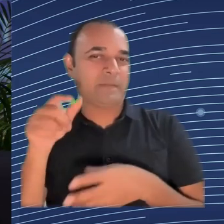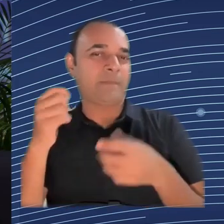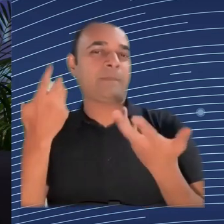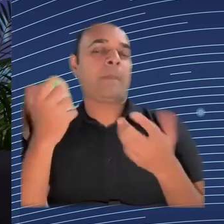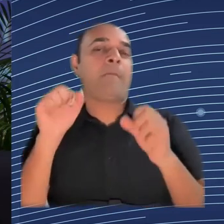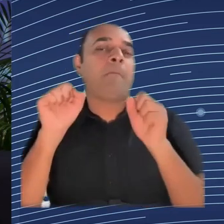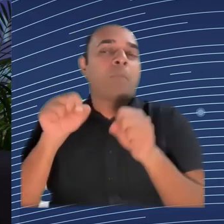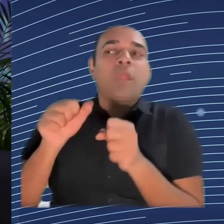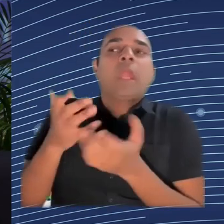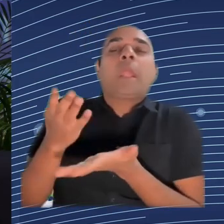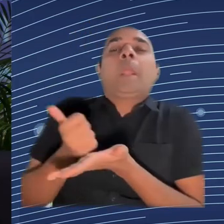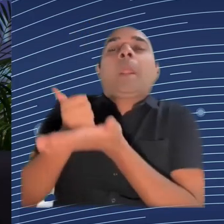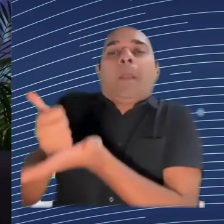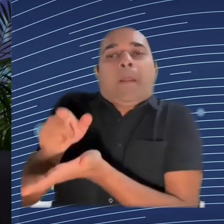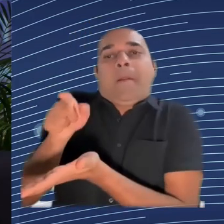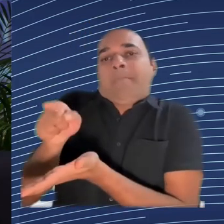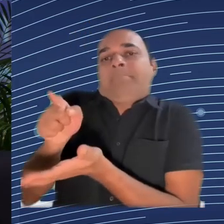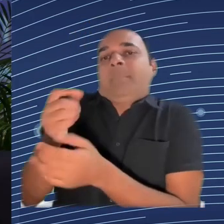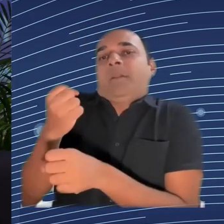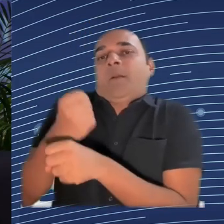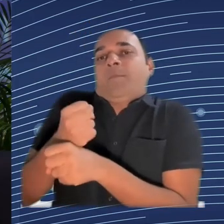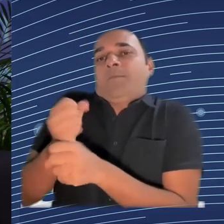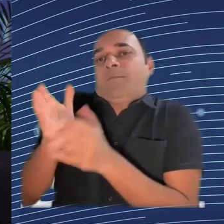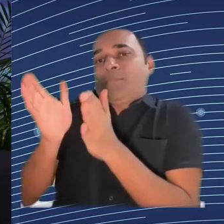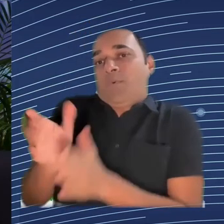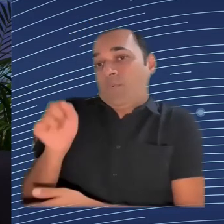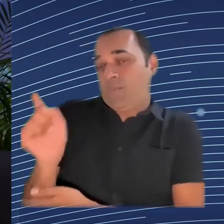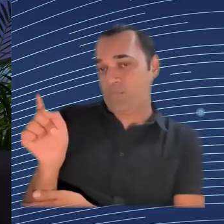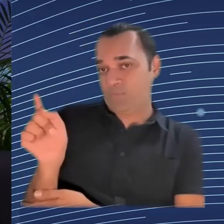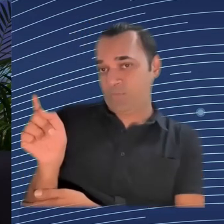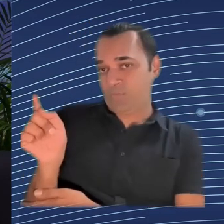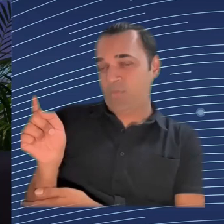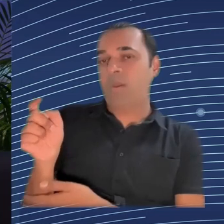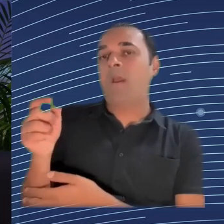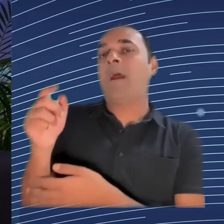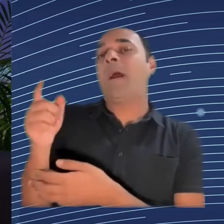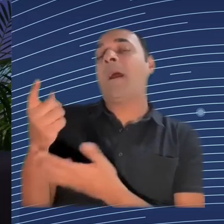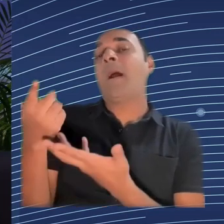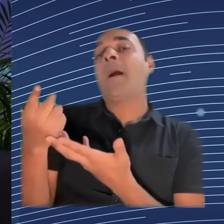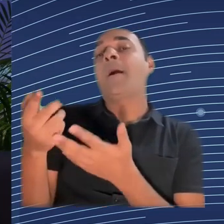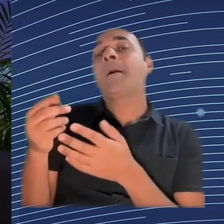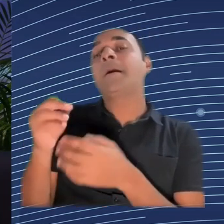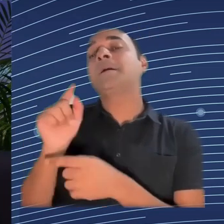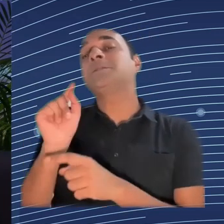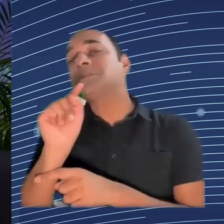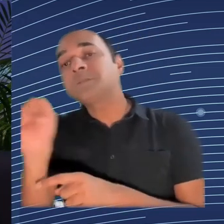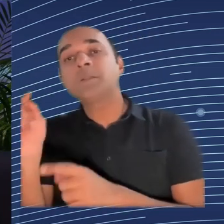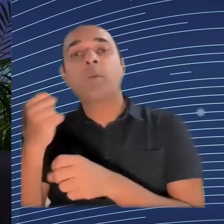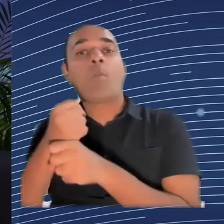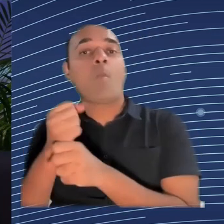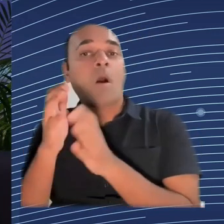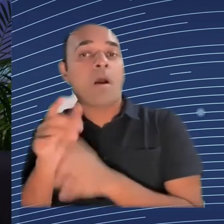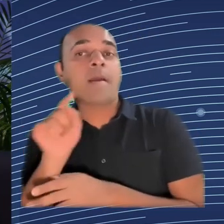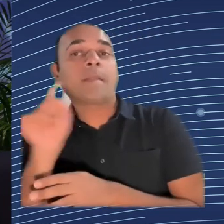firing, without the intervention of the persons that should be in charge of this responsibility, which has an